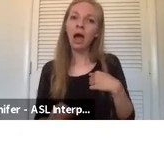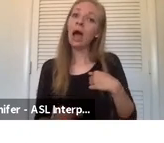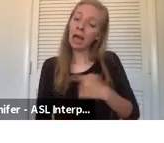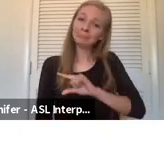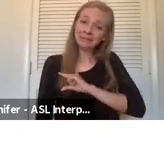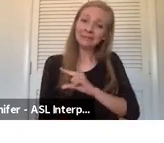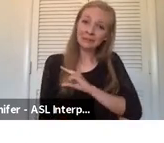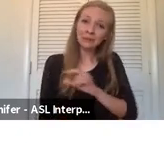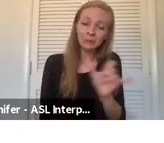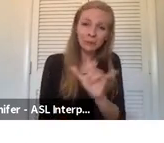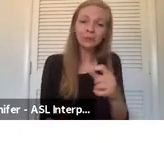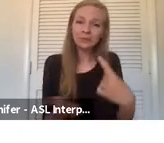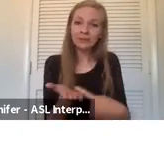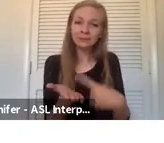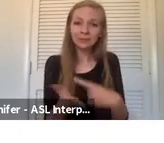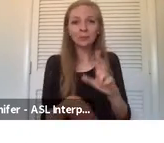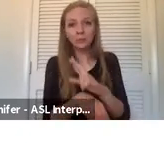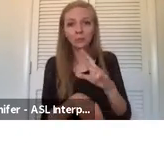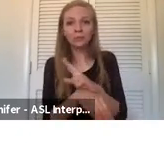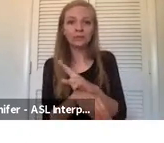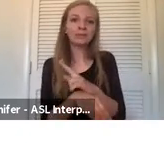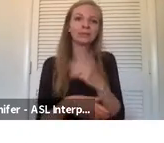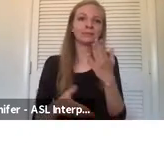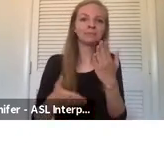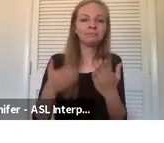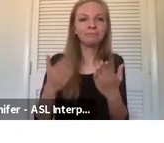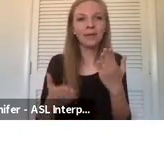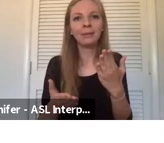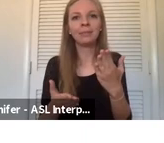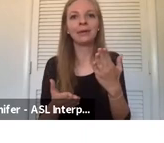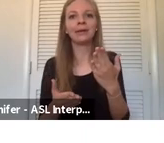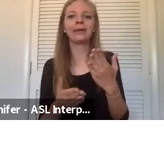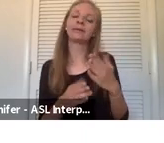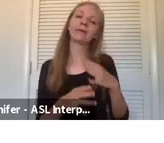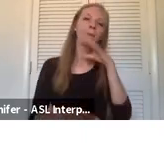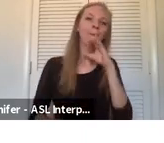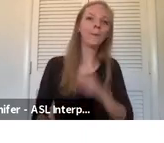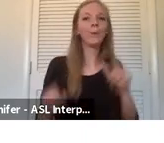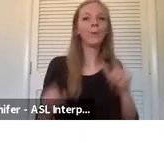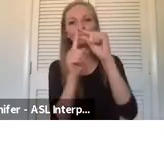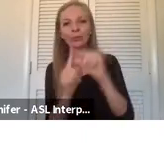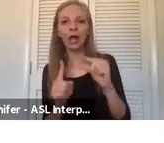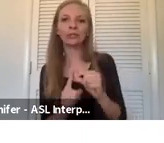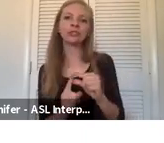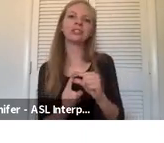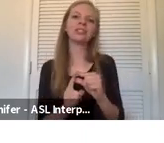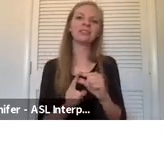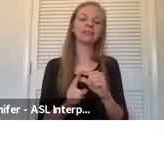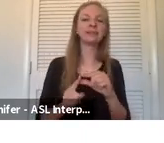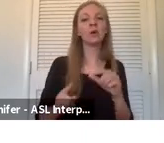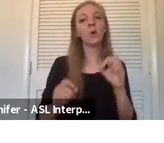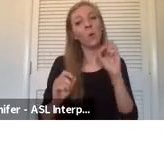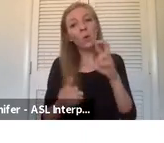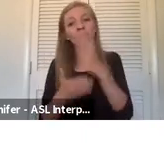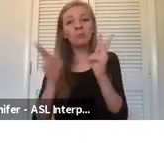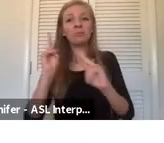of, you know, using maybe outdated terminology or, you know, some people are coming from very